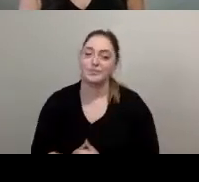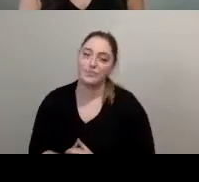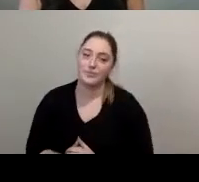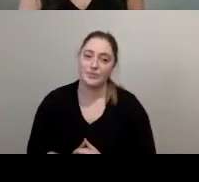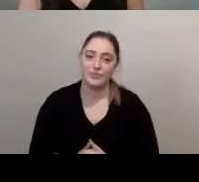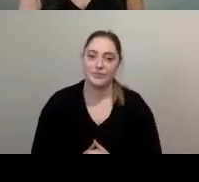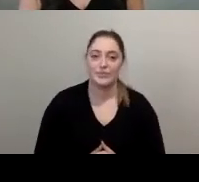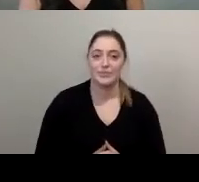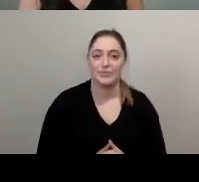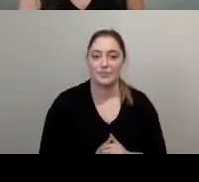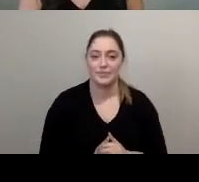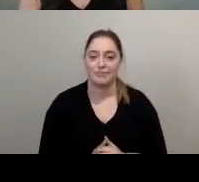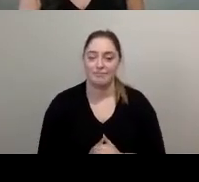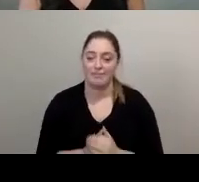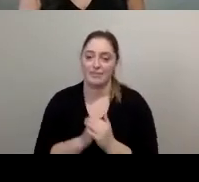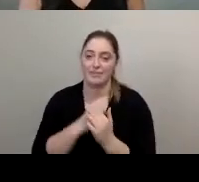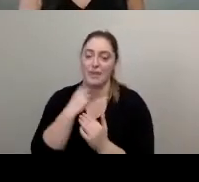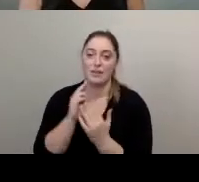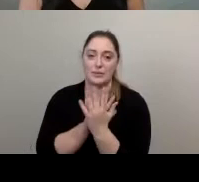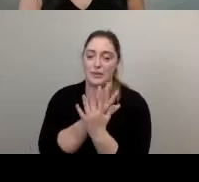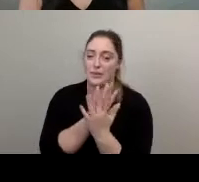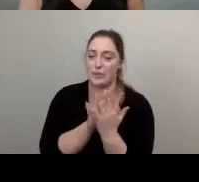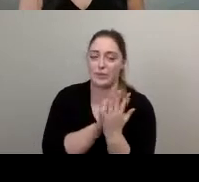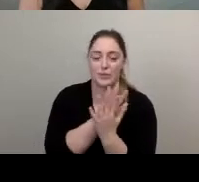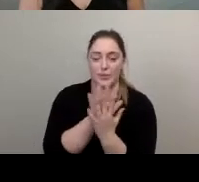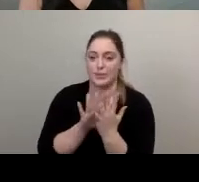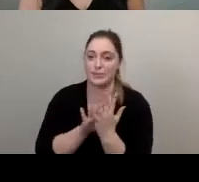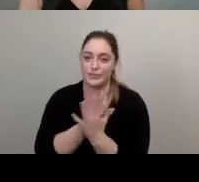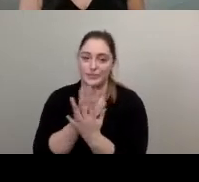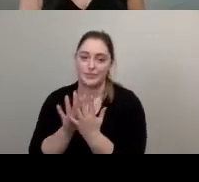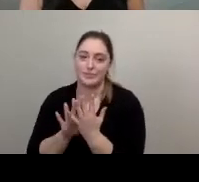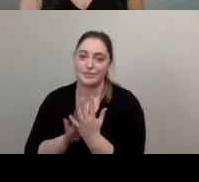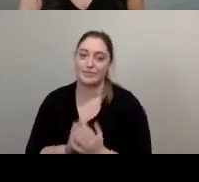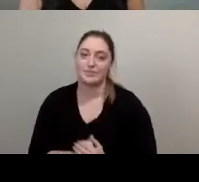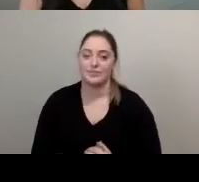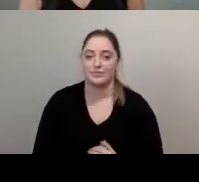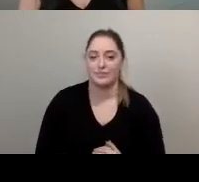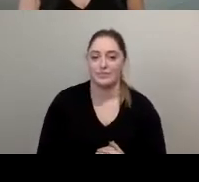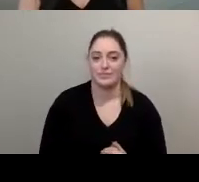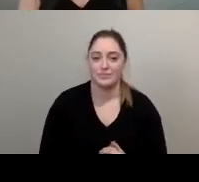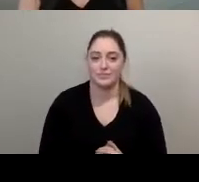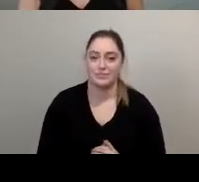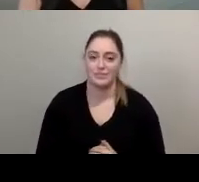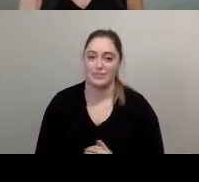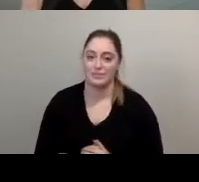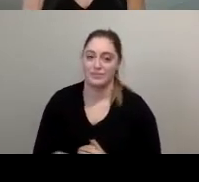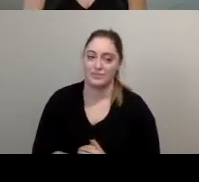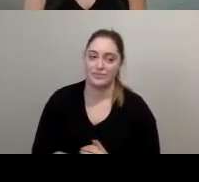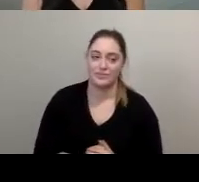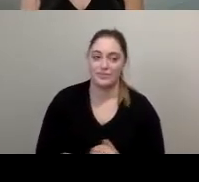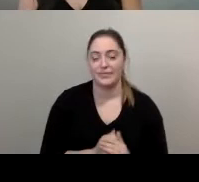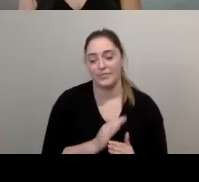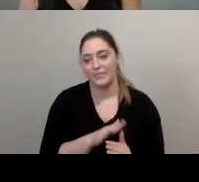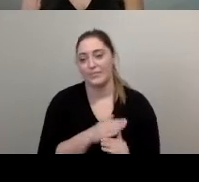in time, like a sin if